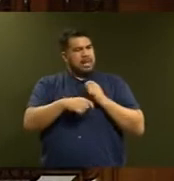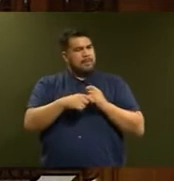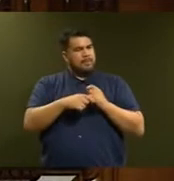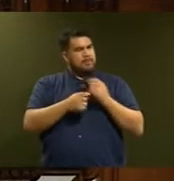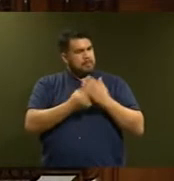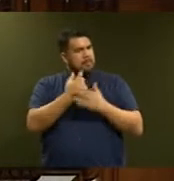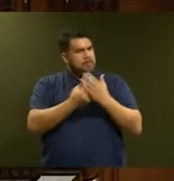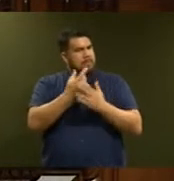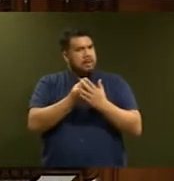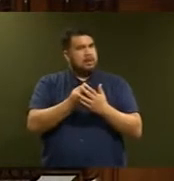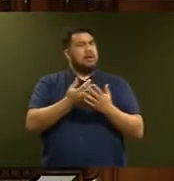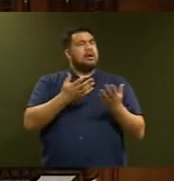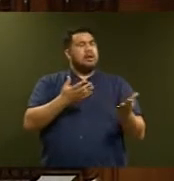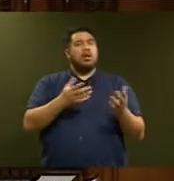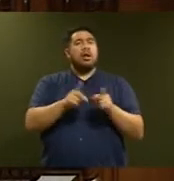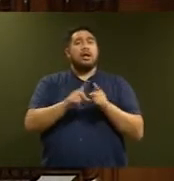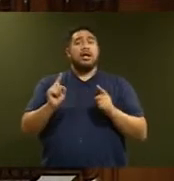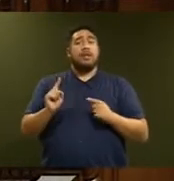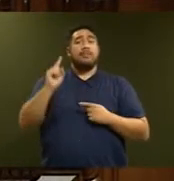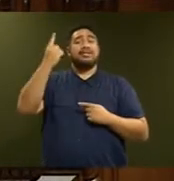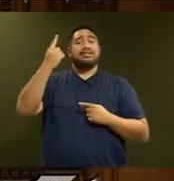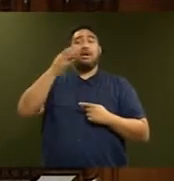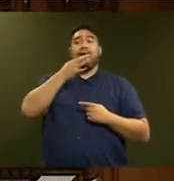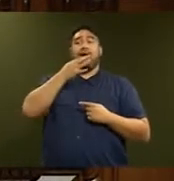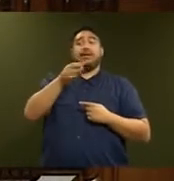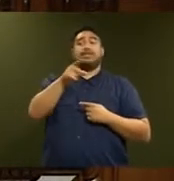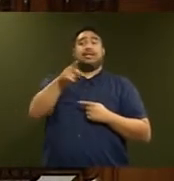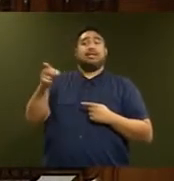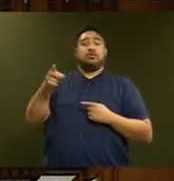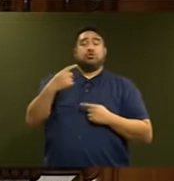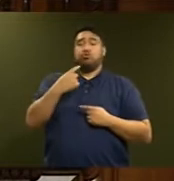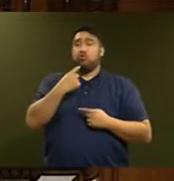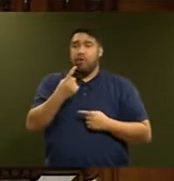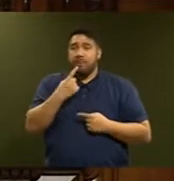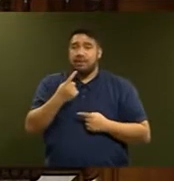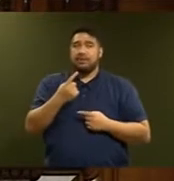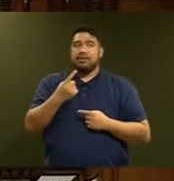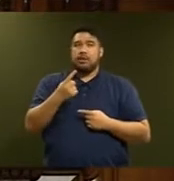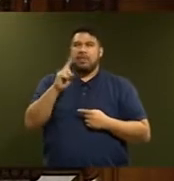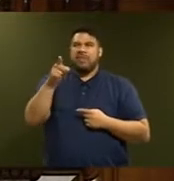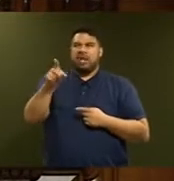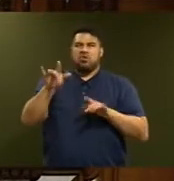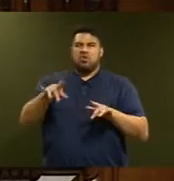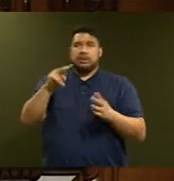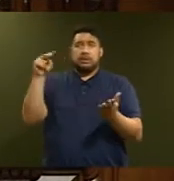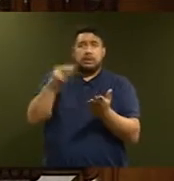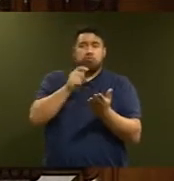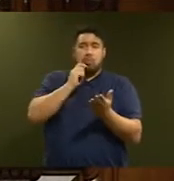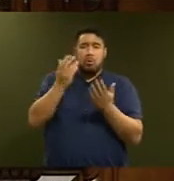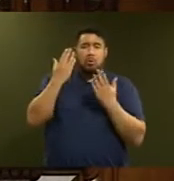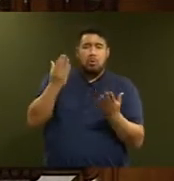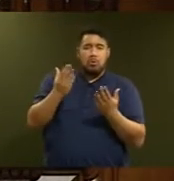Ministers to comment on without asking if they've seen reports. So the wording,